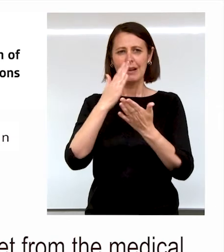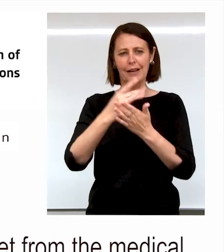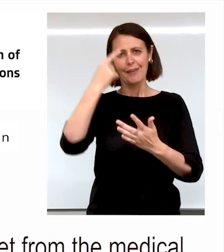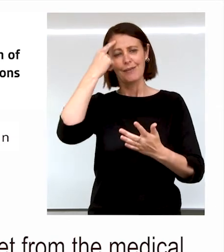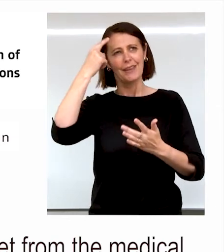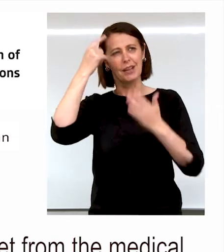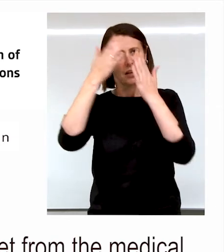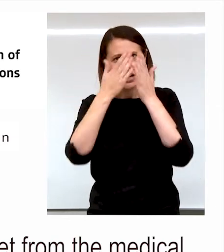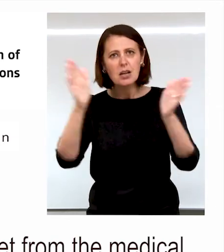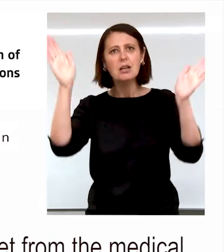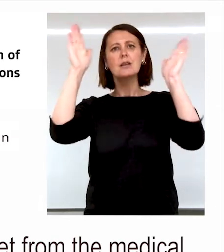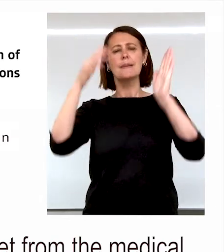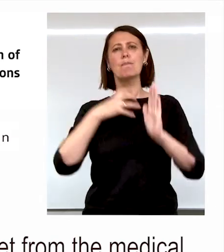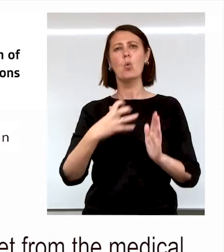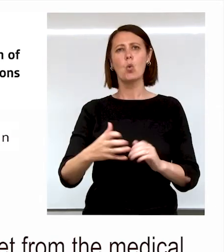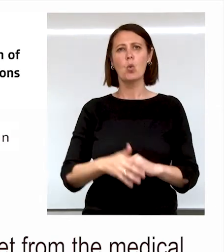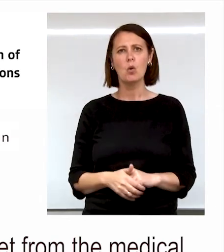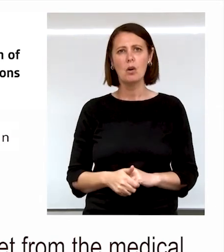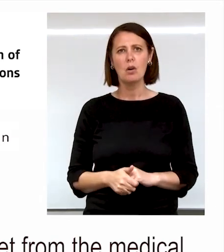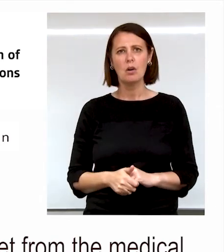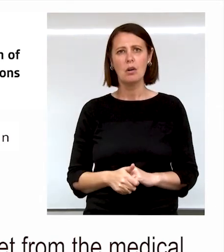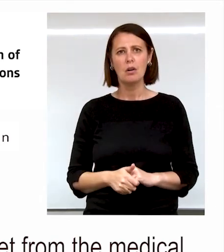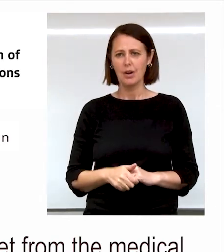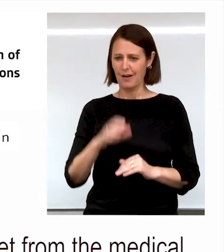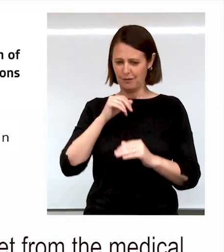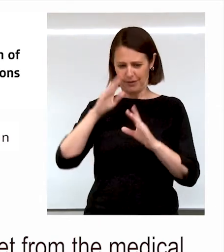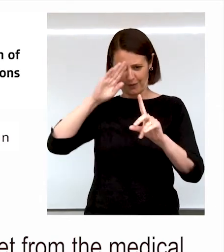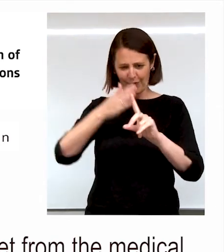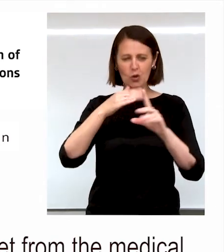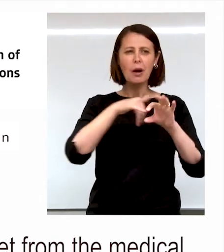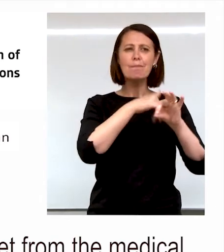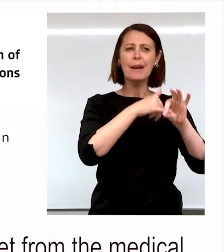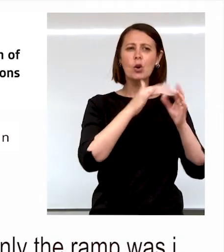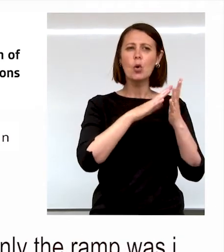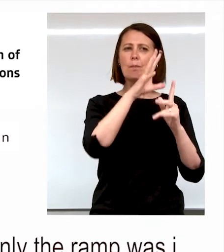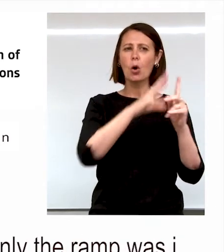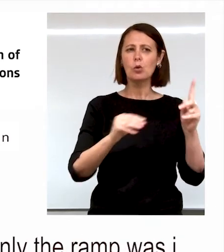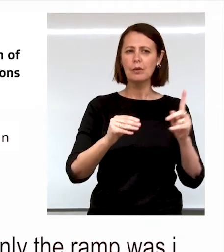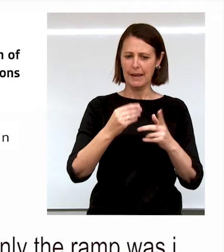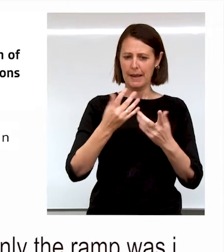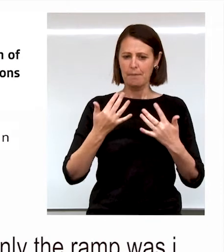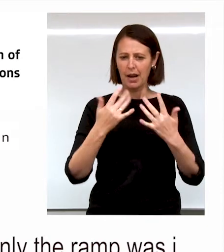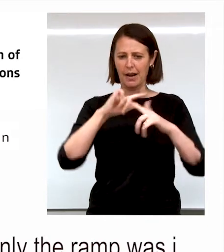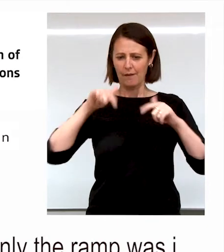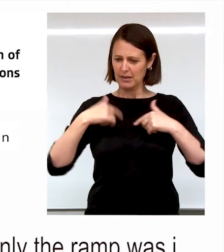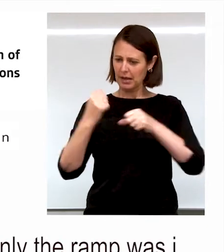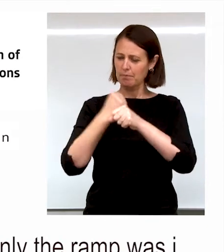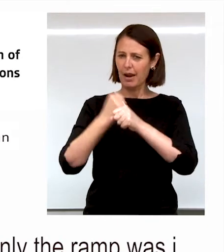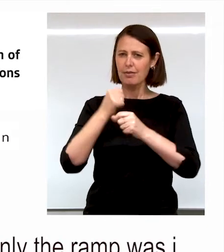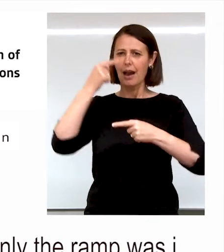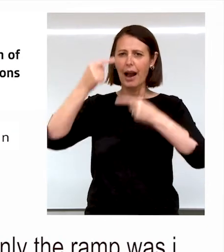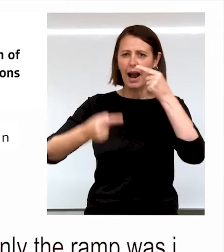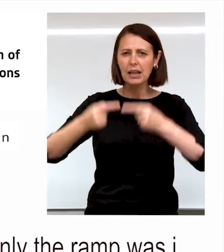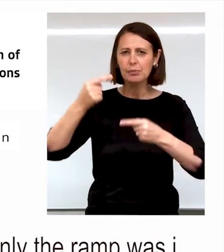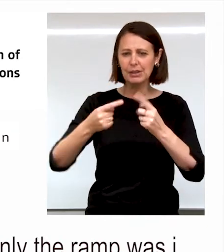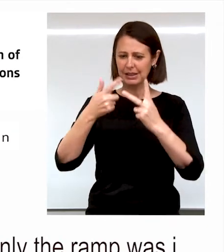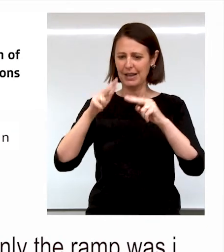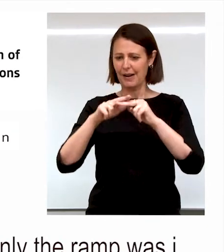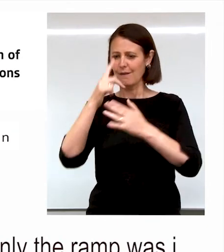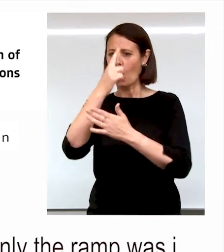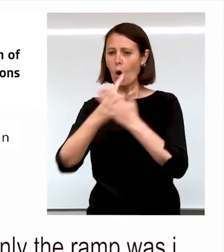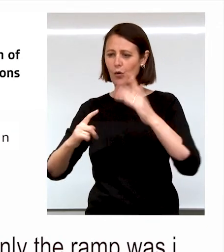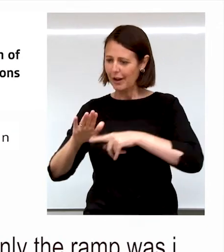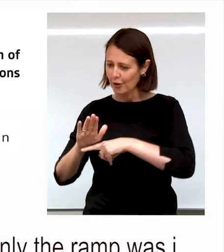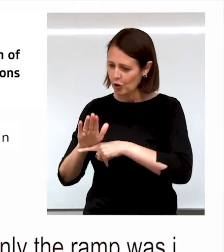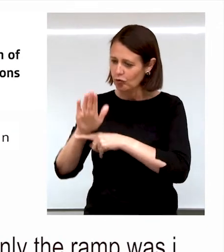mindset from the medical model of disability. Many of us made the argument that if only the